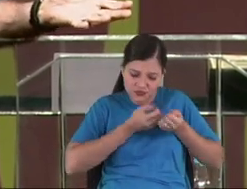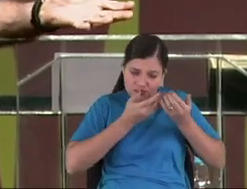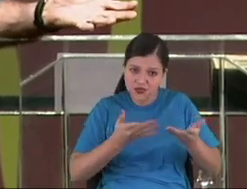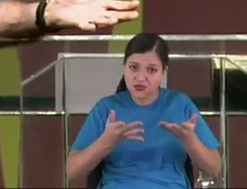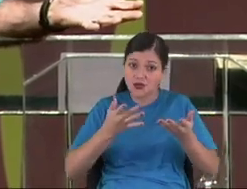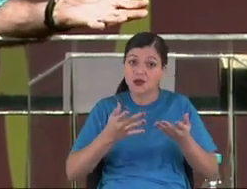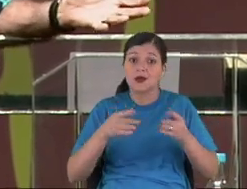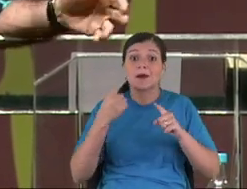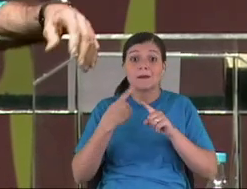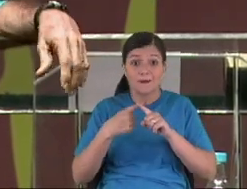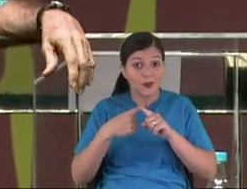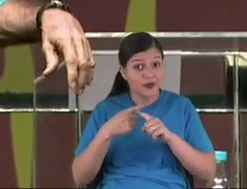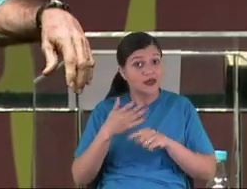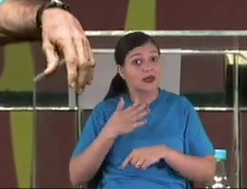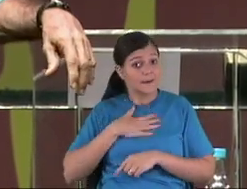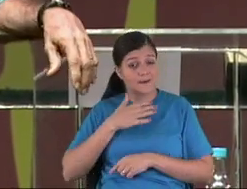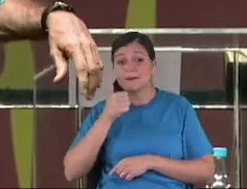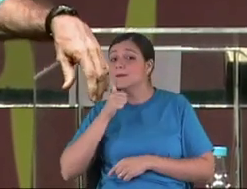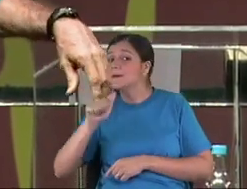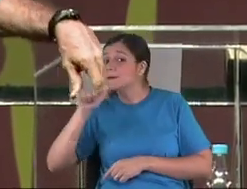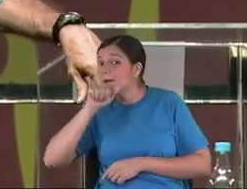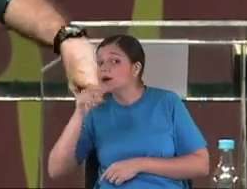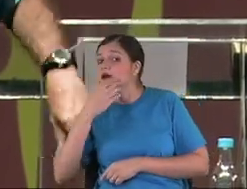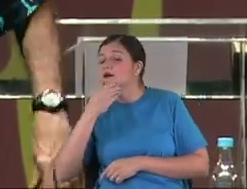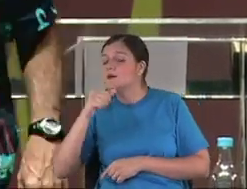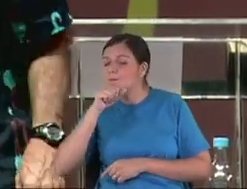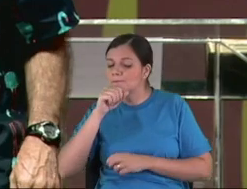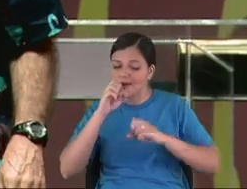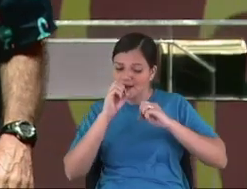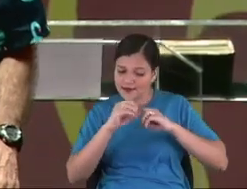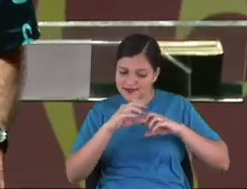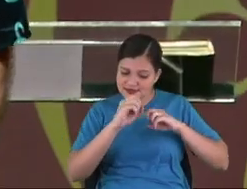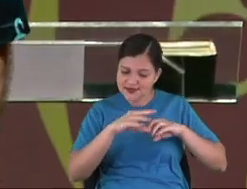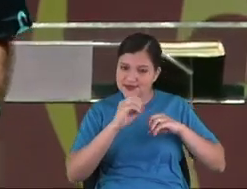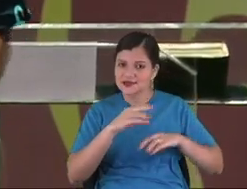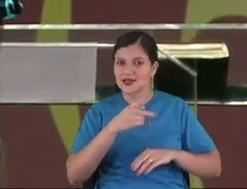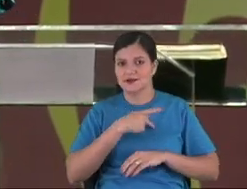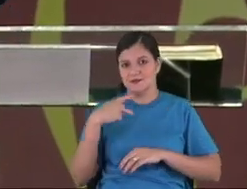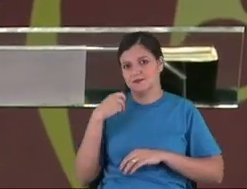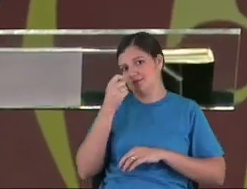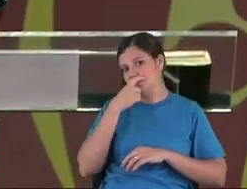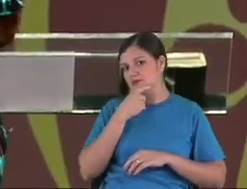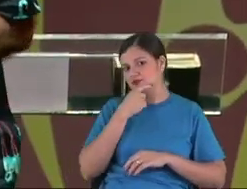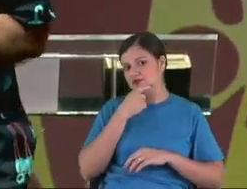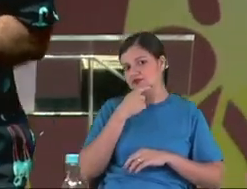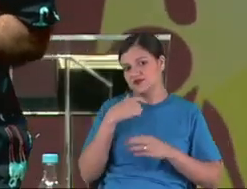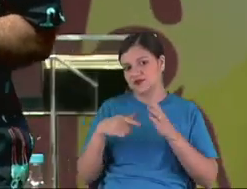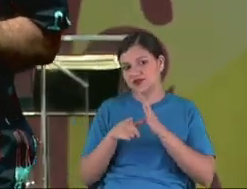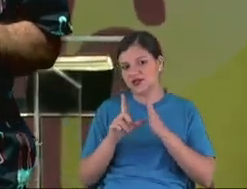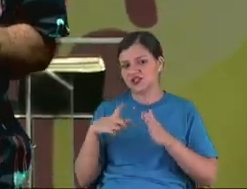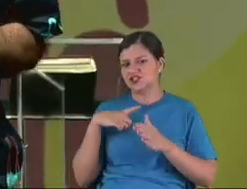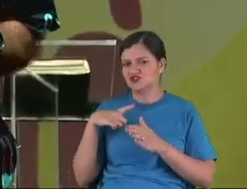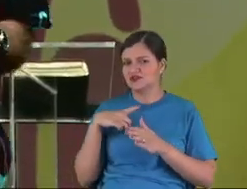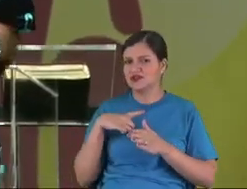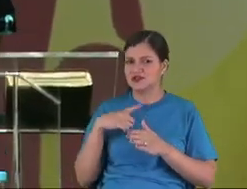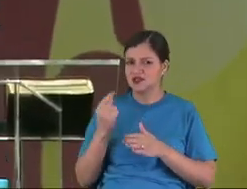Because I reached that? No, because my parents told me that.